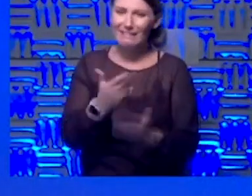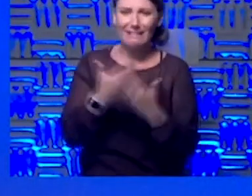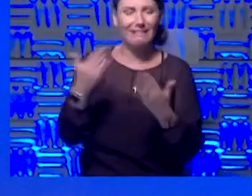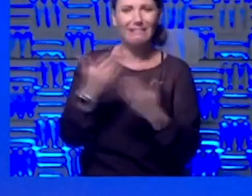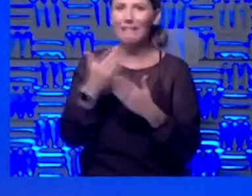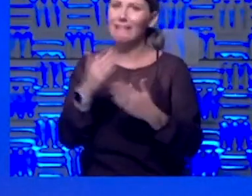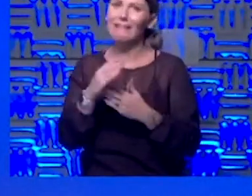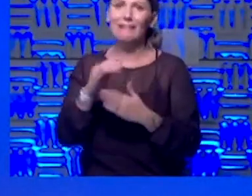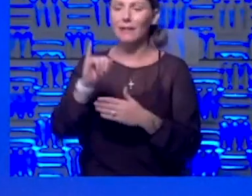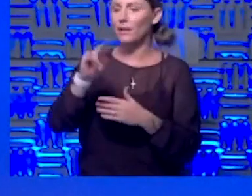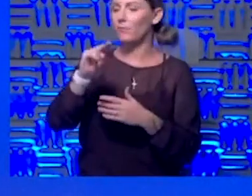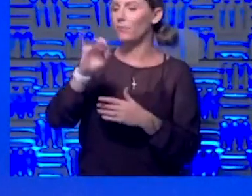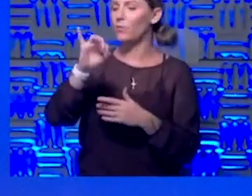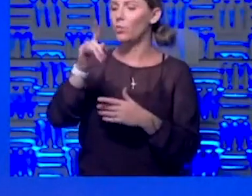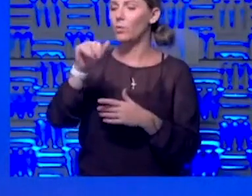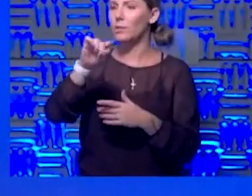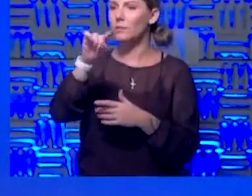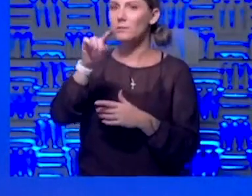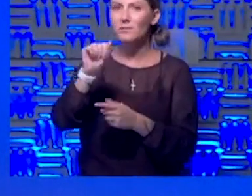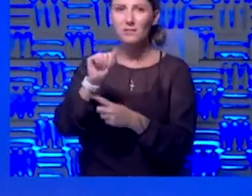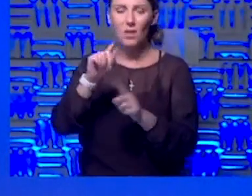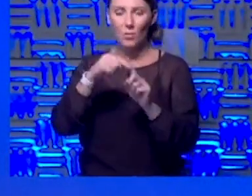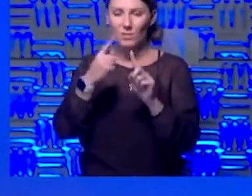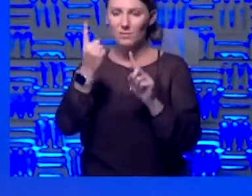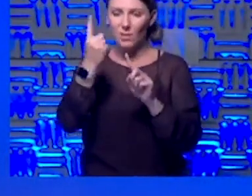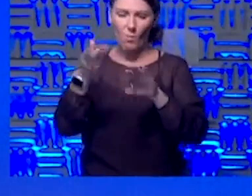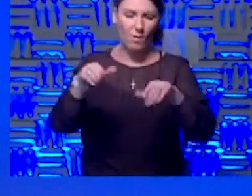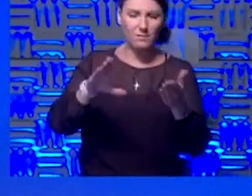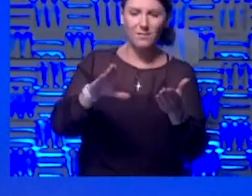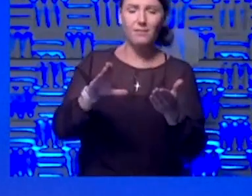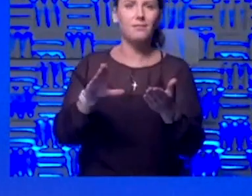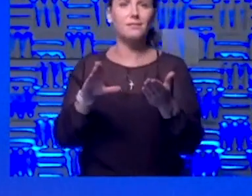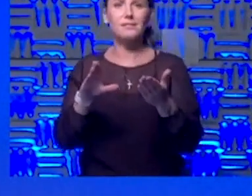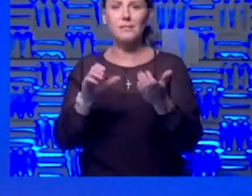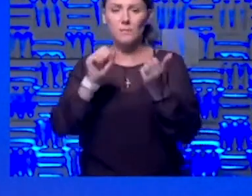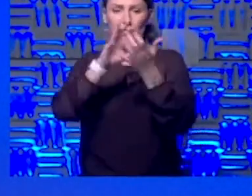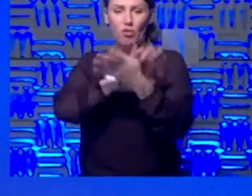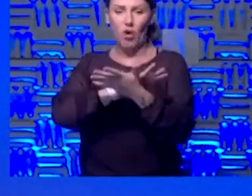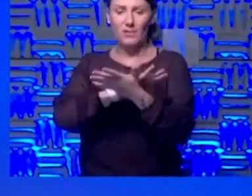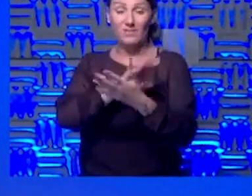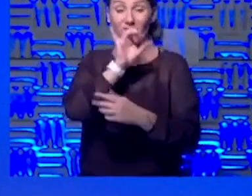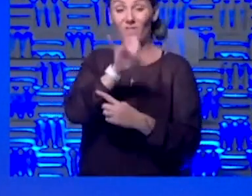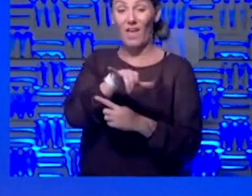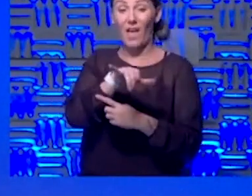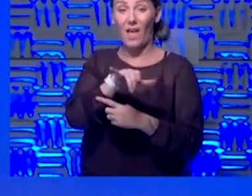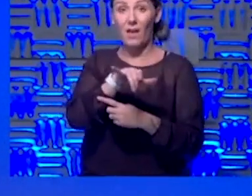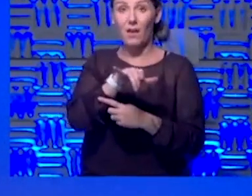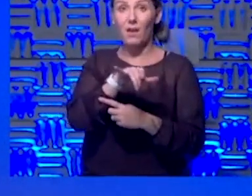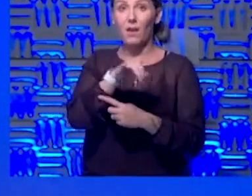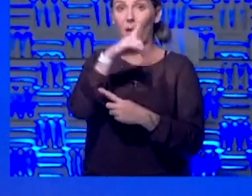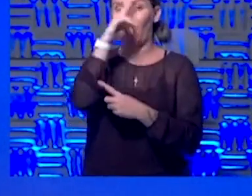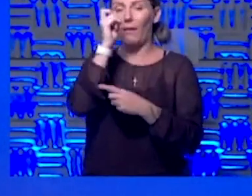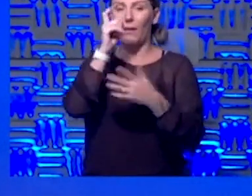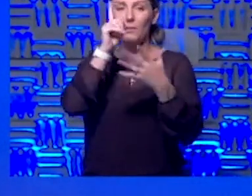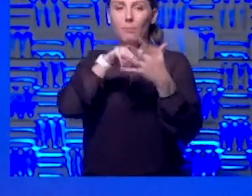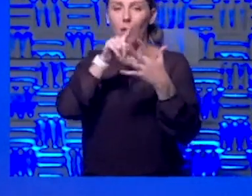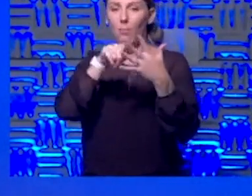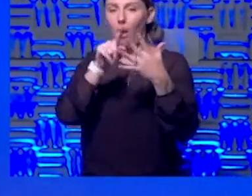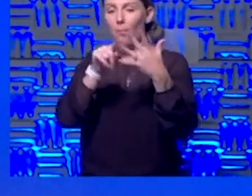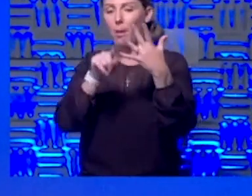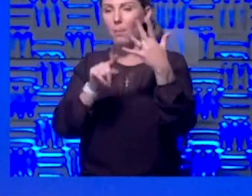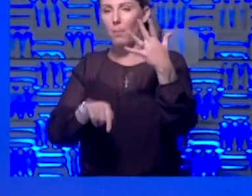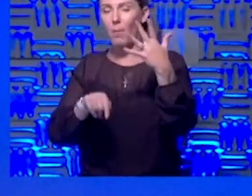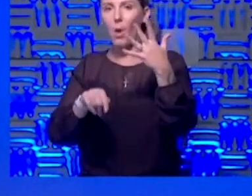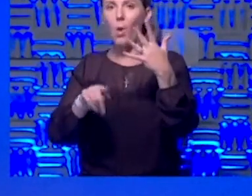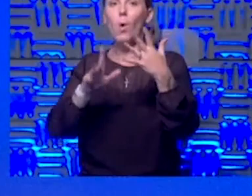even, you know, with anything when somebody dies, as you said, it was a cause of this, because of this, because of this, what was the ultimate etiology of that?